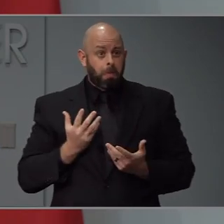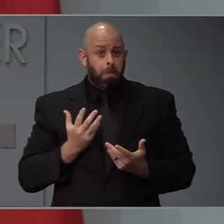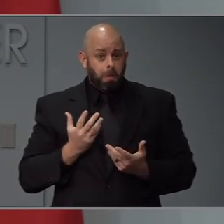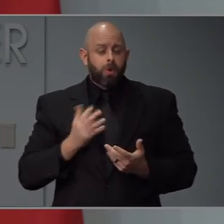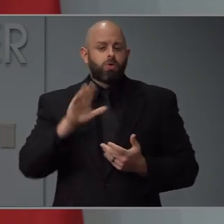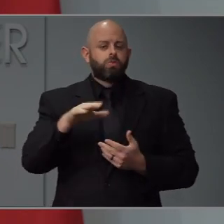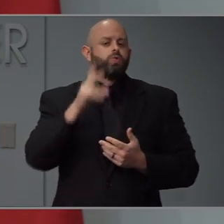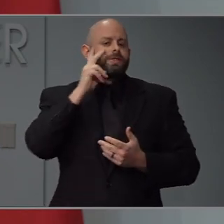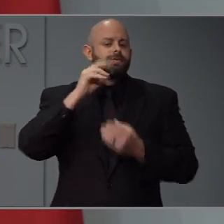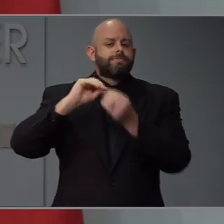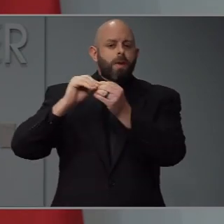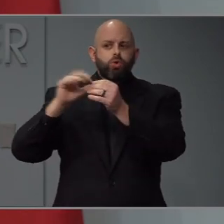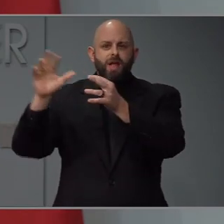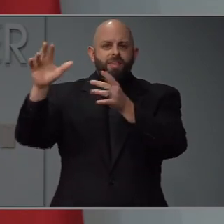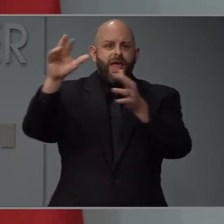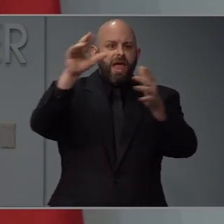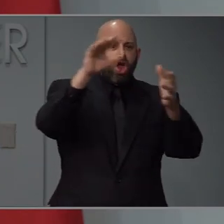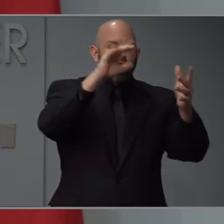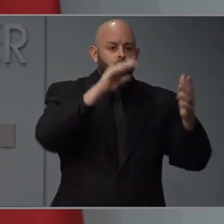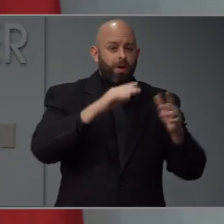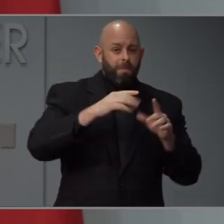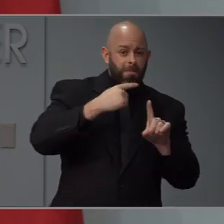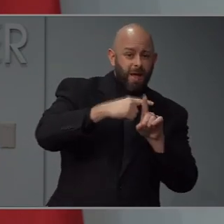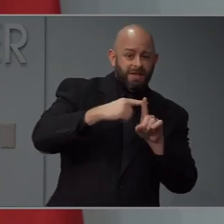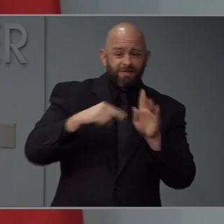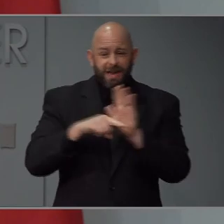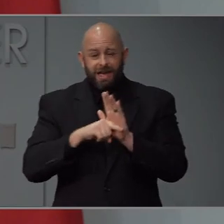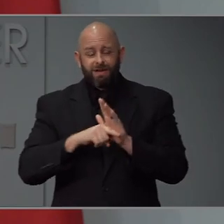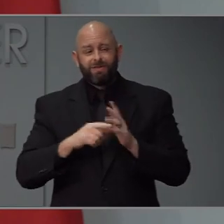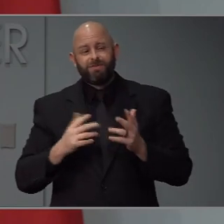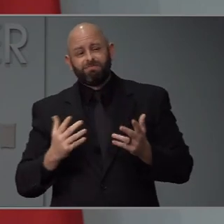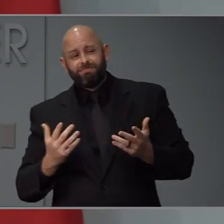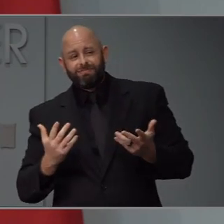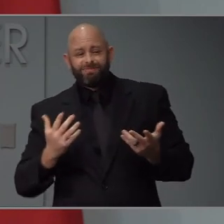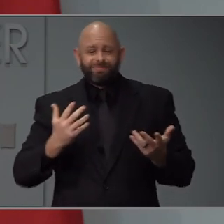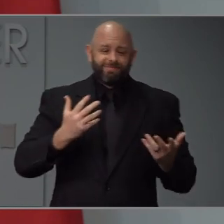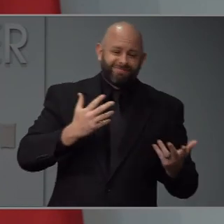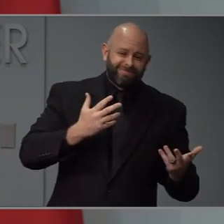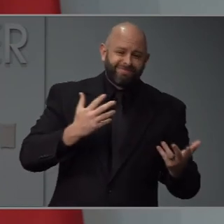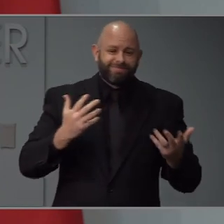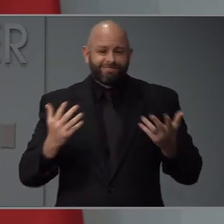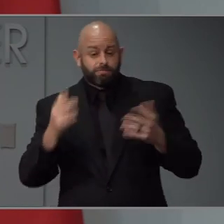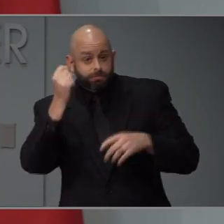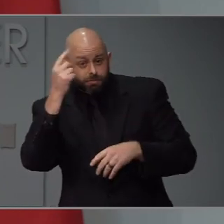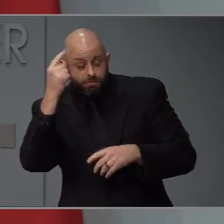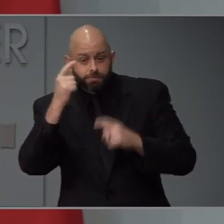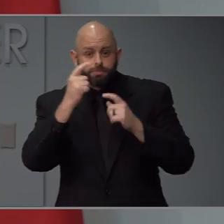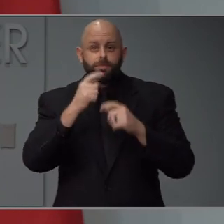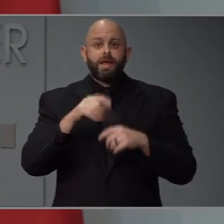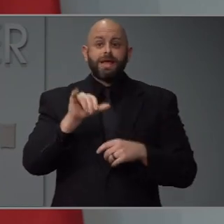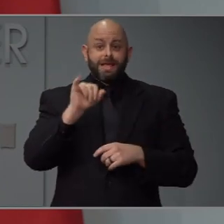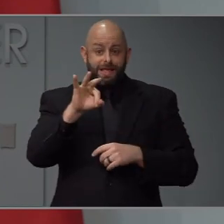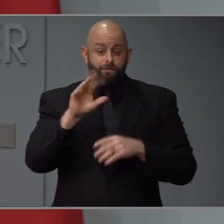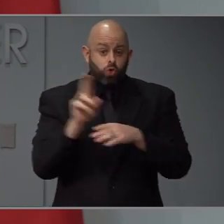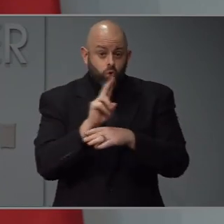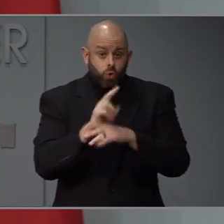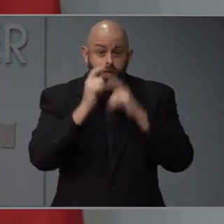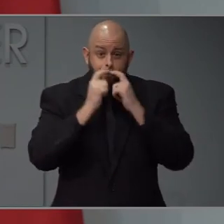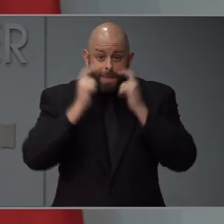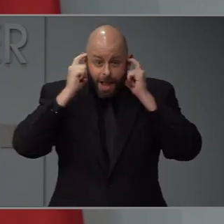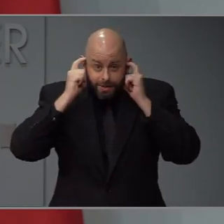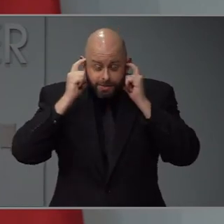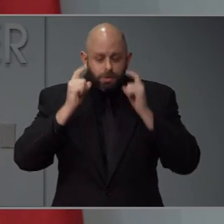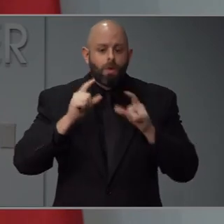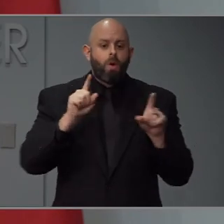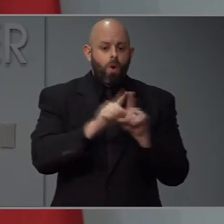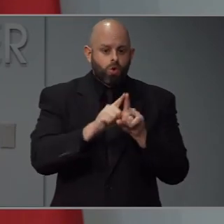data around masks, it's mixed. What I would say is masks are always going to need to be used in combination with the tried and true